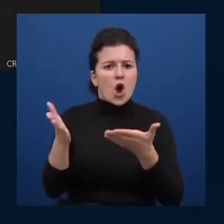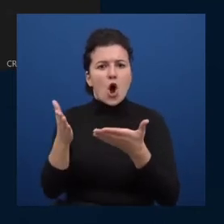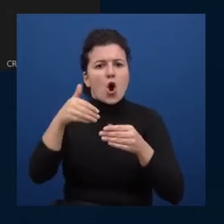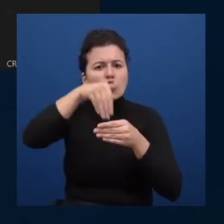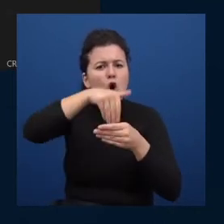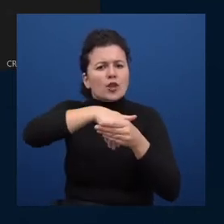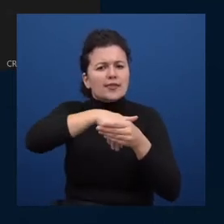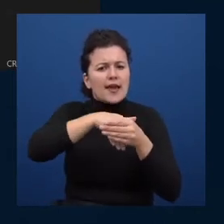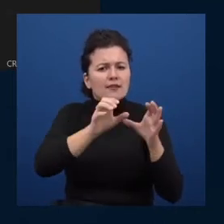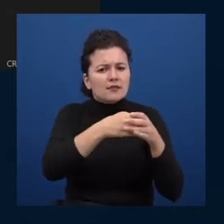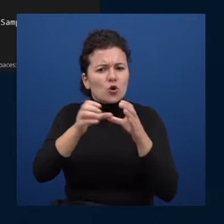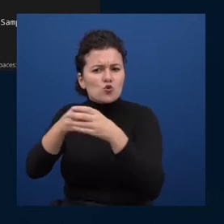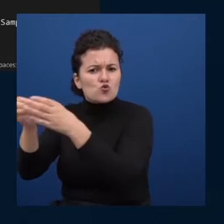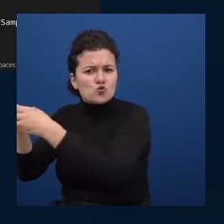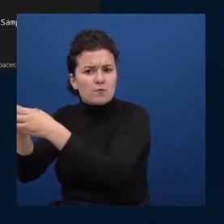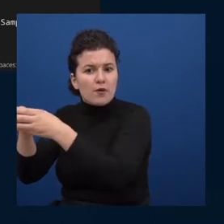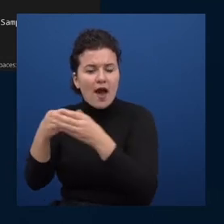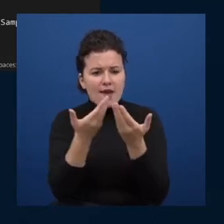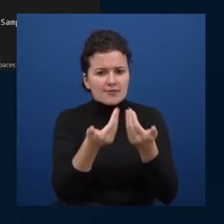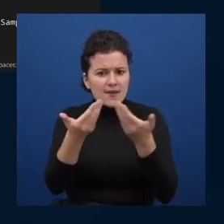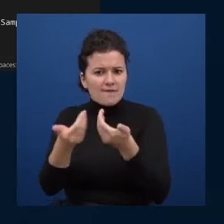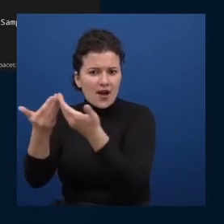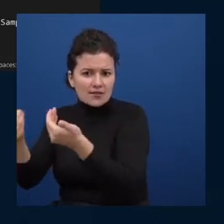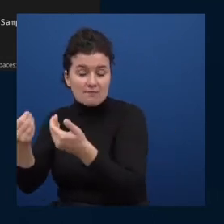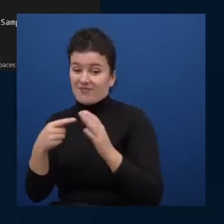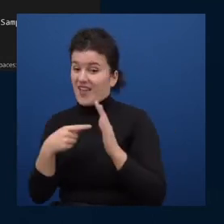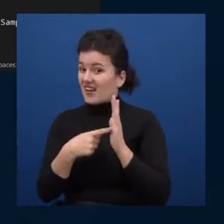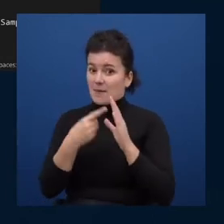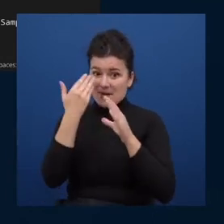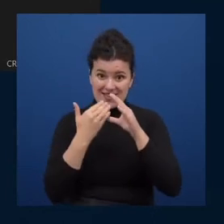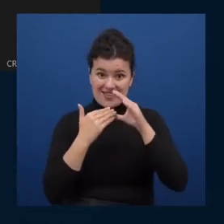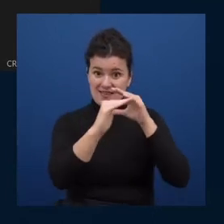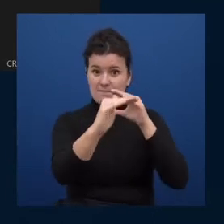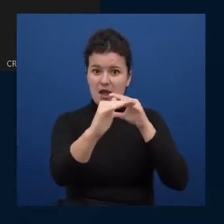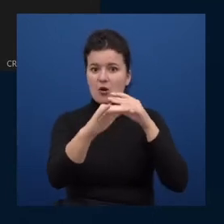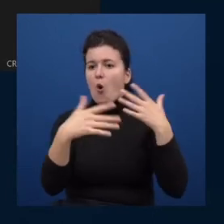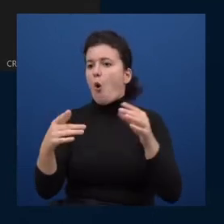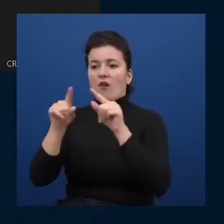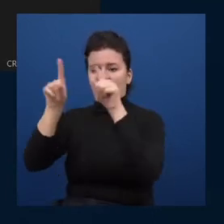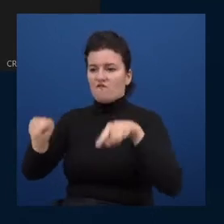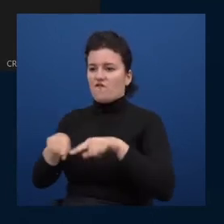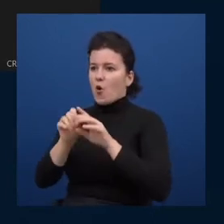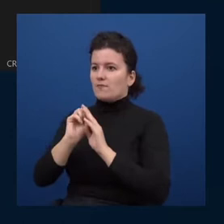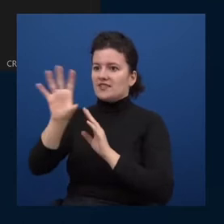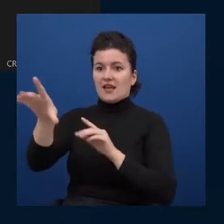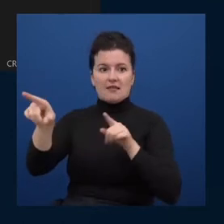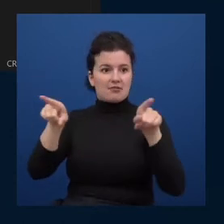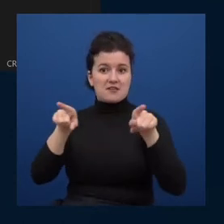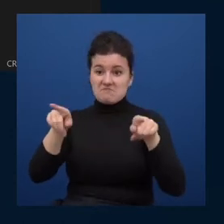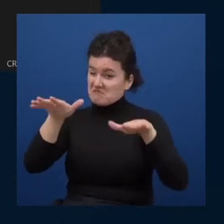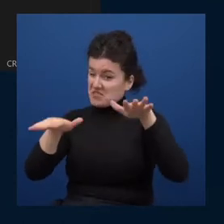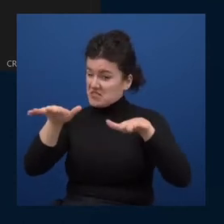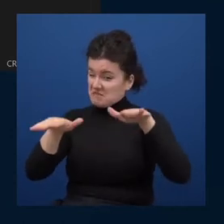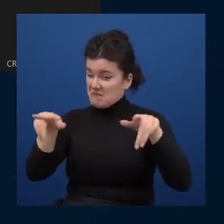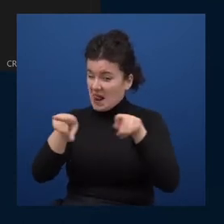that posting a form and sending an email just aren't that different from each other are they and that makes me